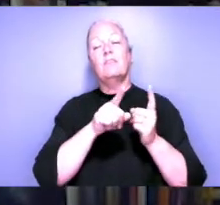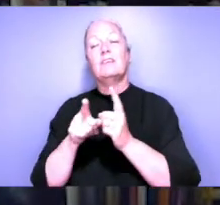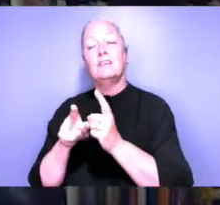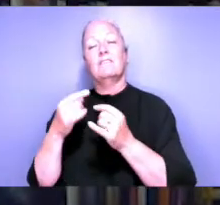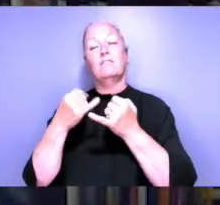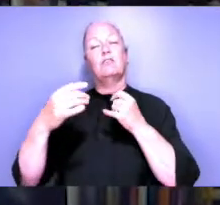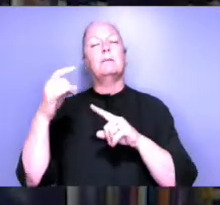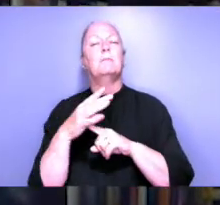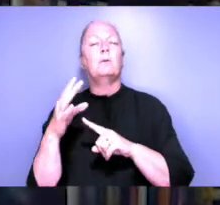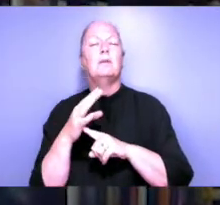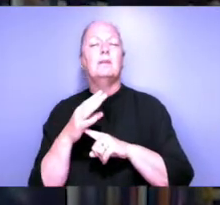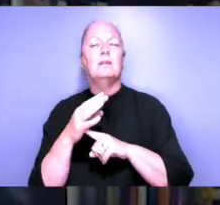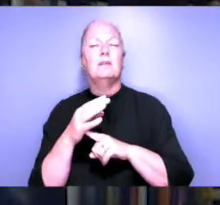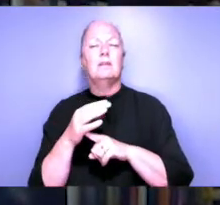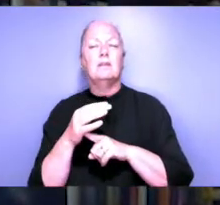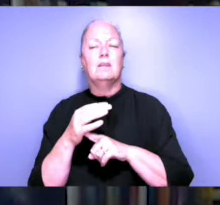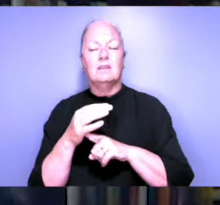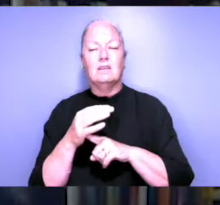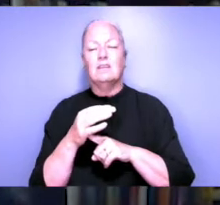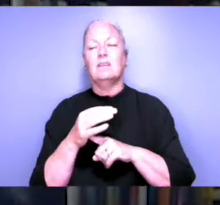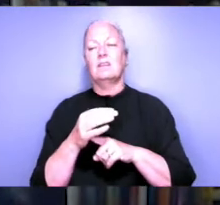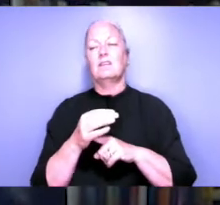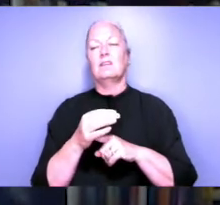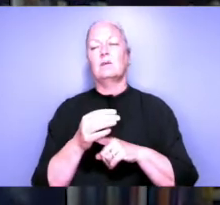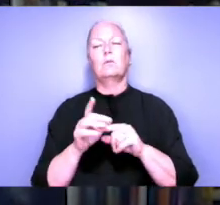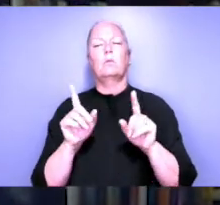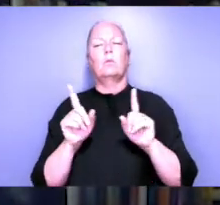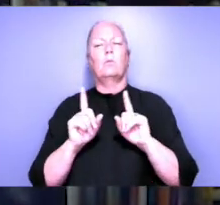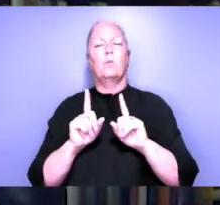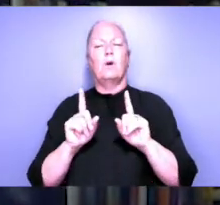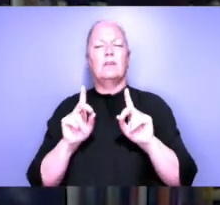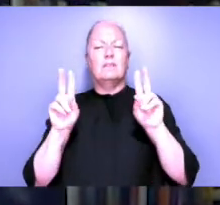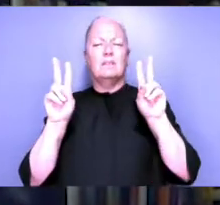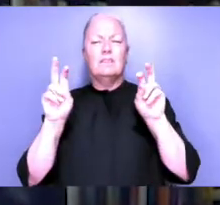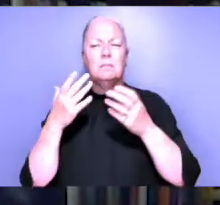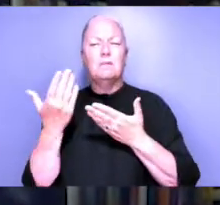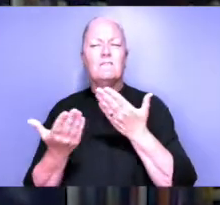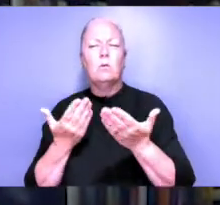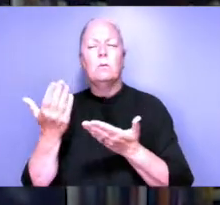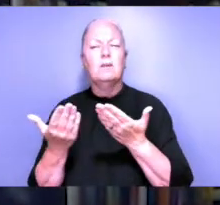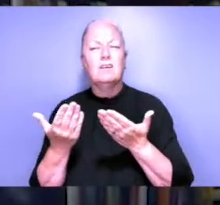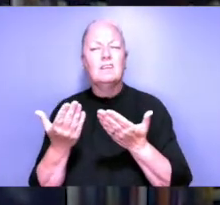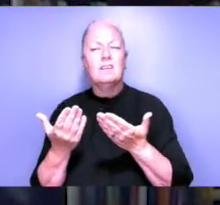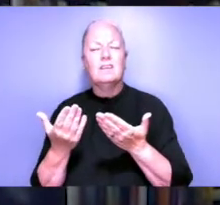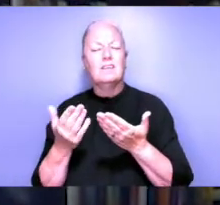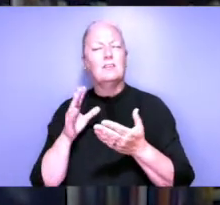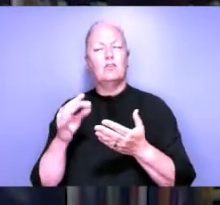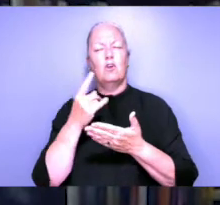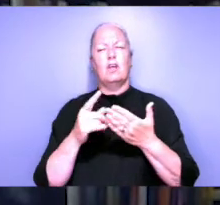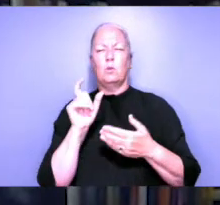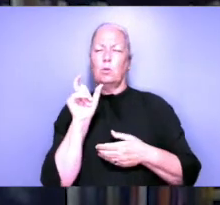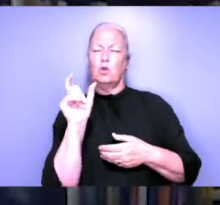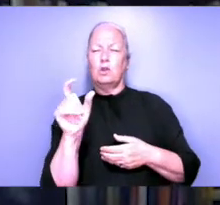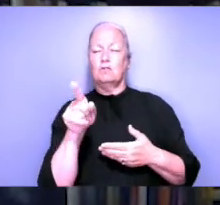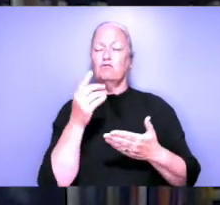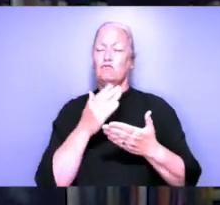are essential and you don't, one is performance. And I find performance, not a damned word. I find it a